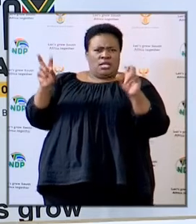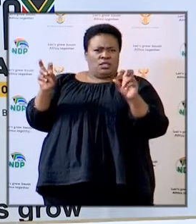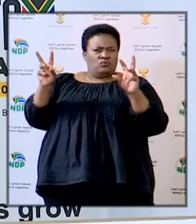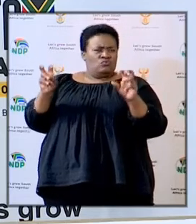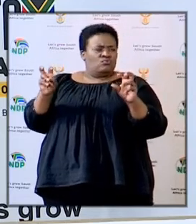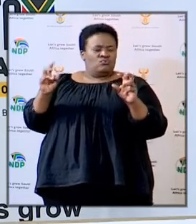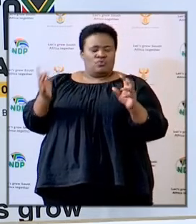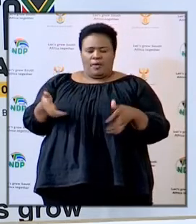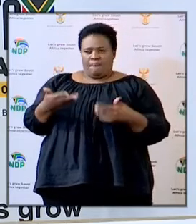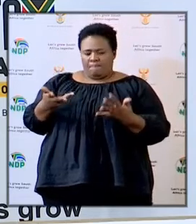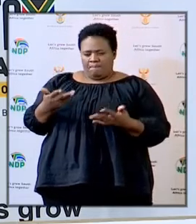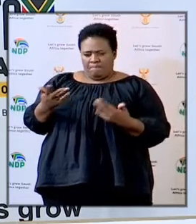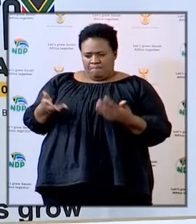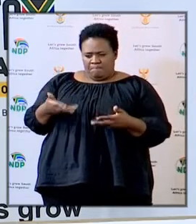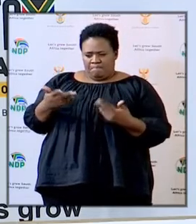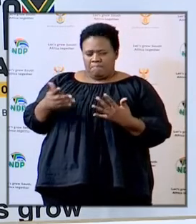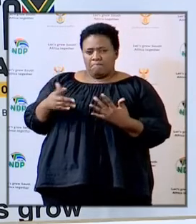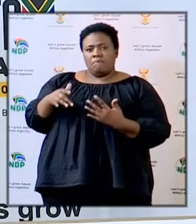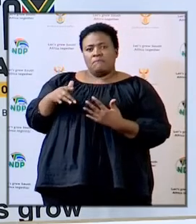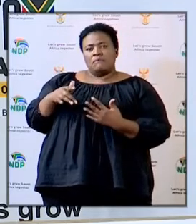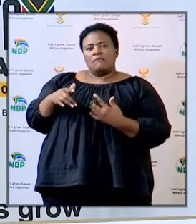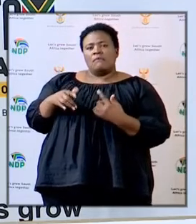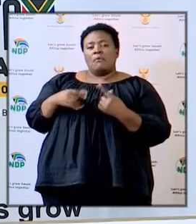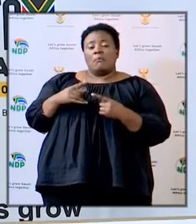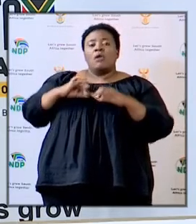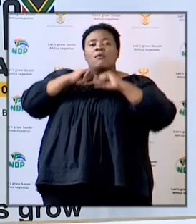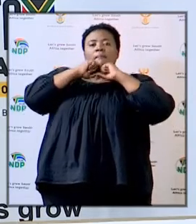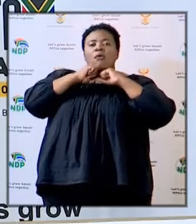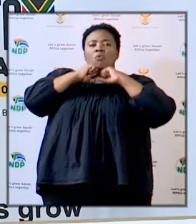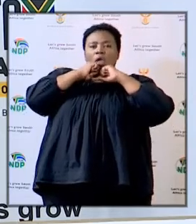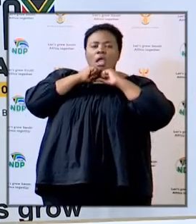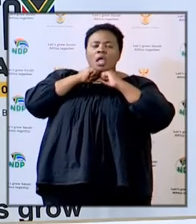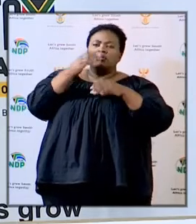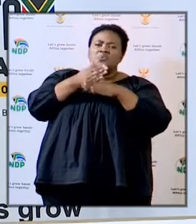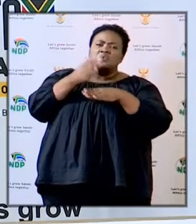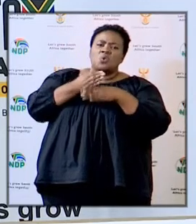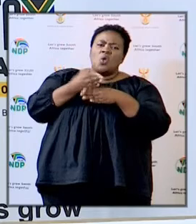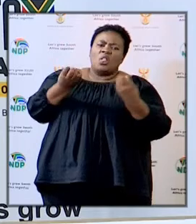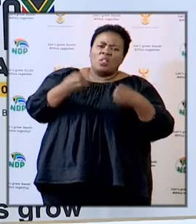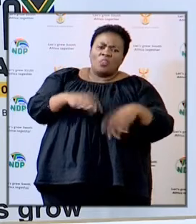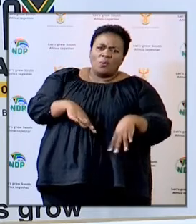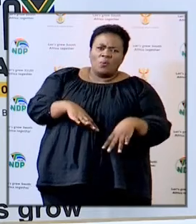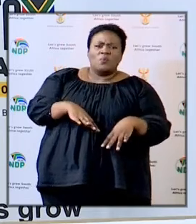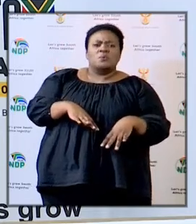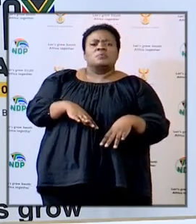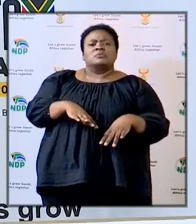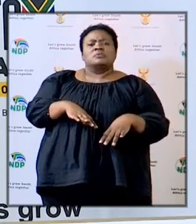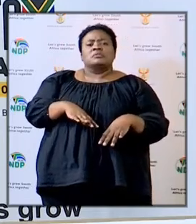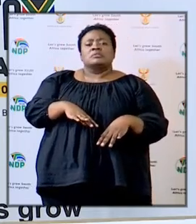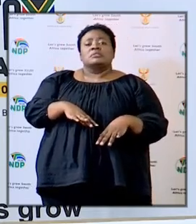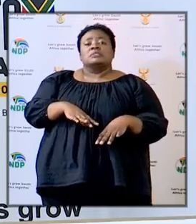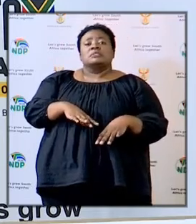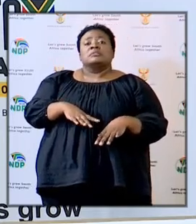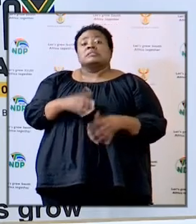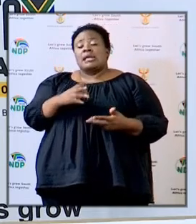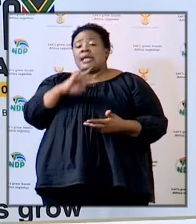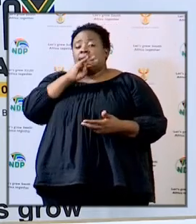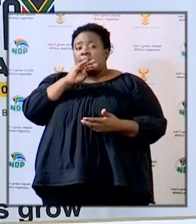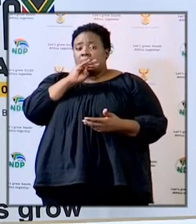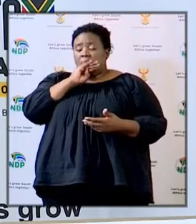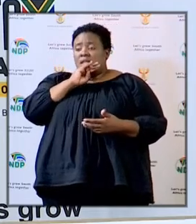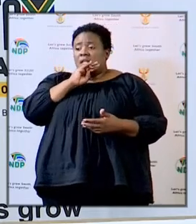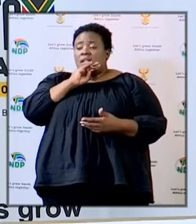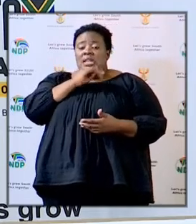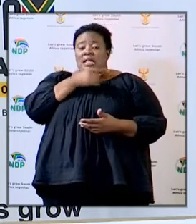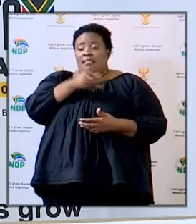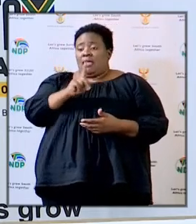minister about parents who are going to lose jobs and consequently get their children excluded